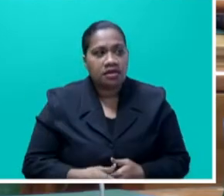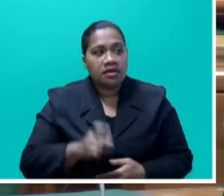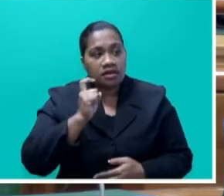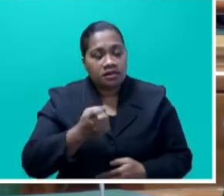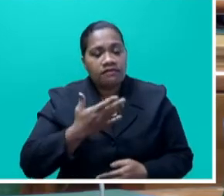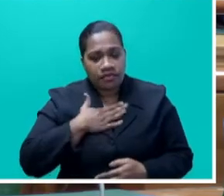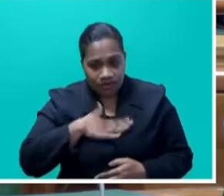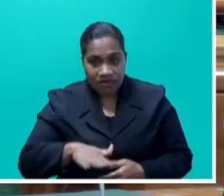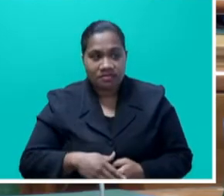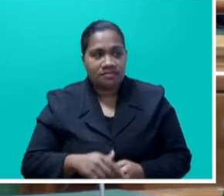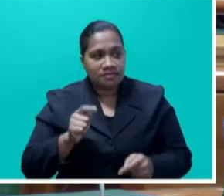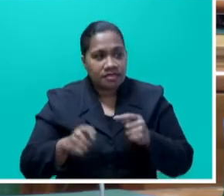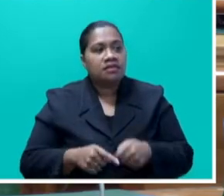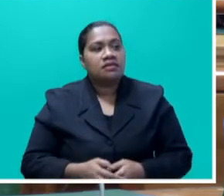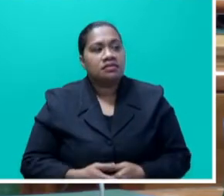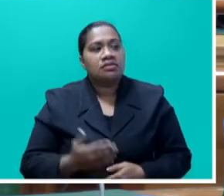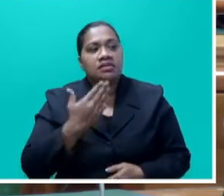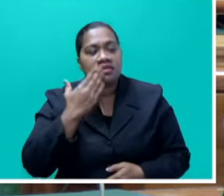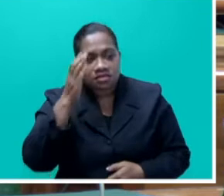criticize them through the Speaker.